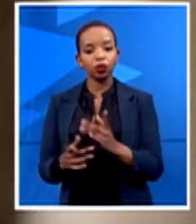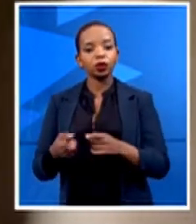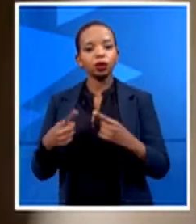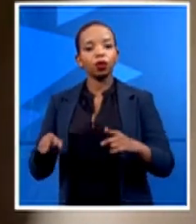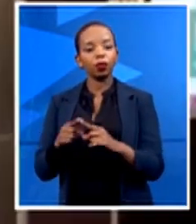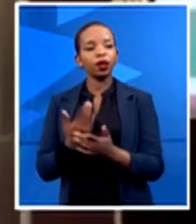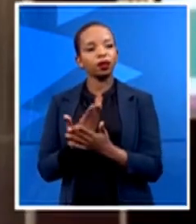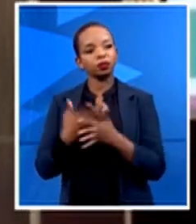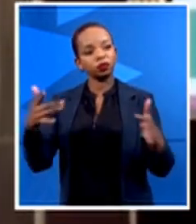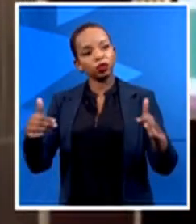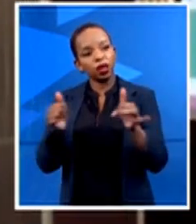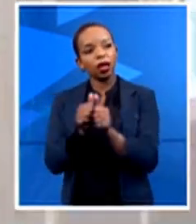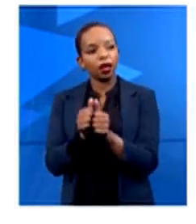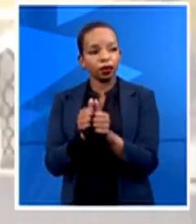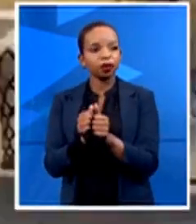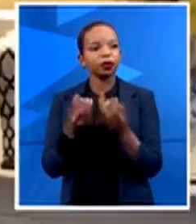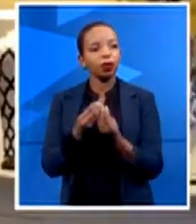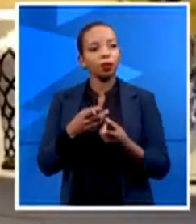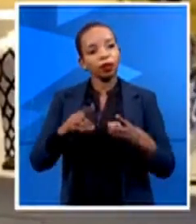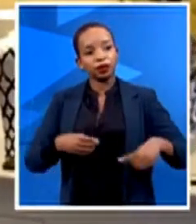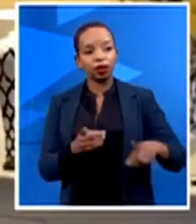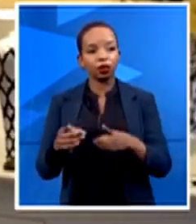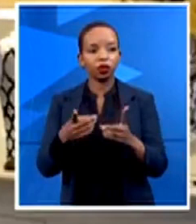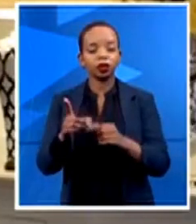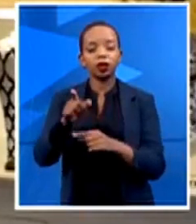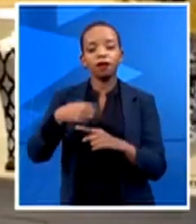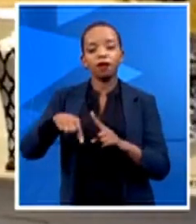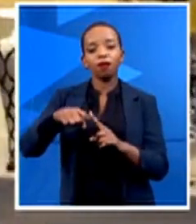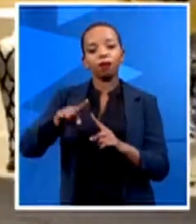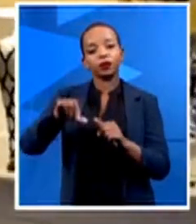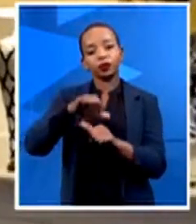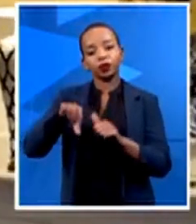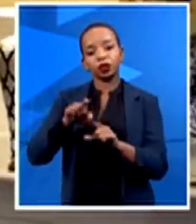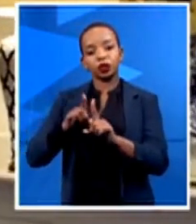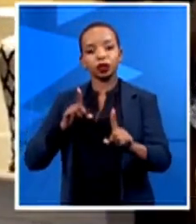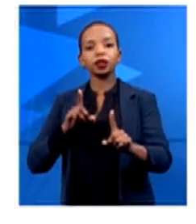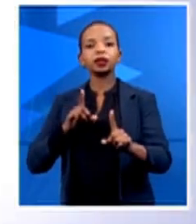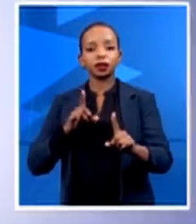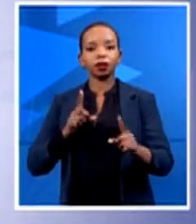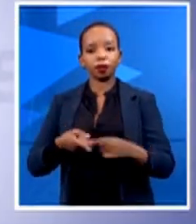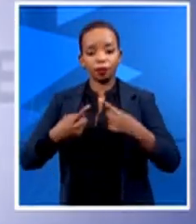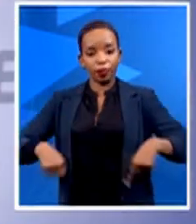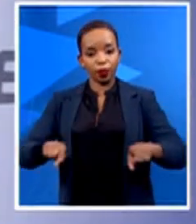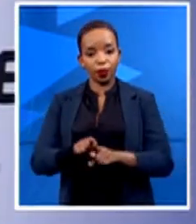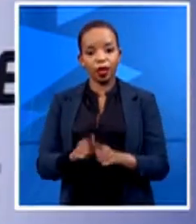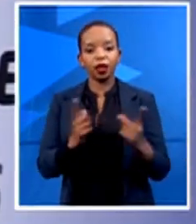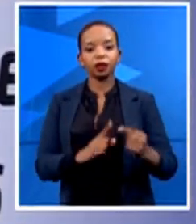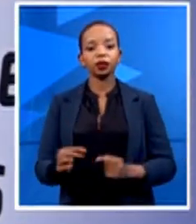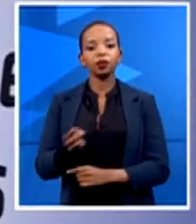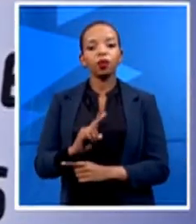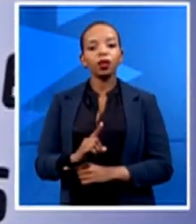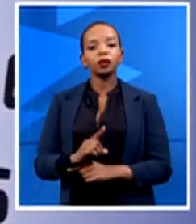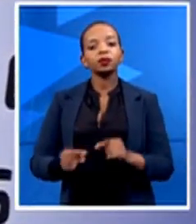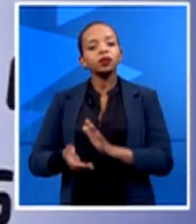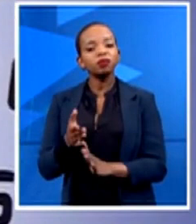on social distancing. We are also rolling out and pushing on the ground the